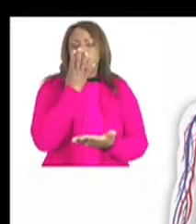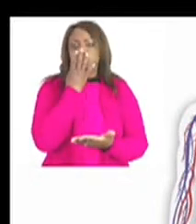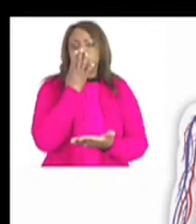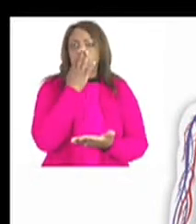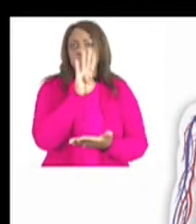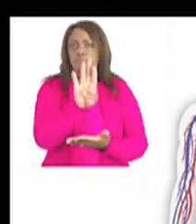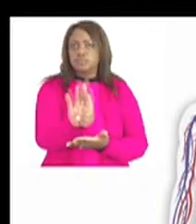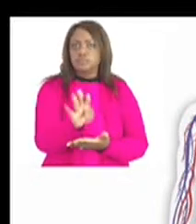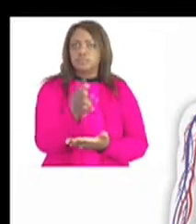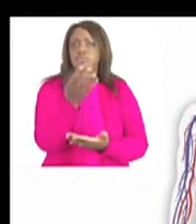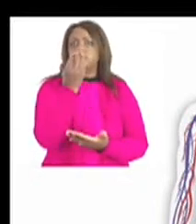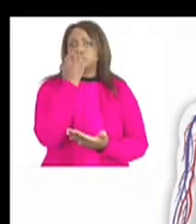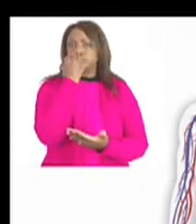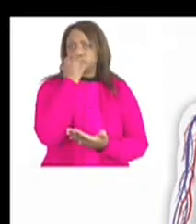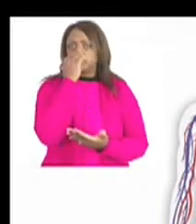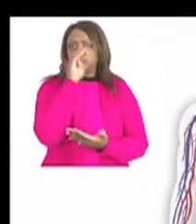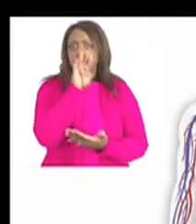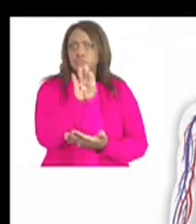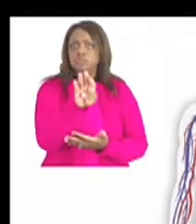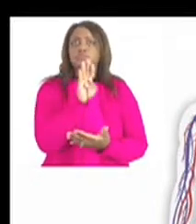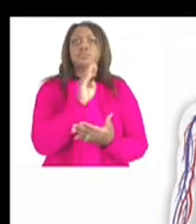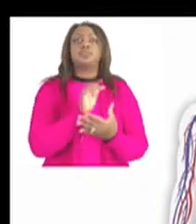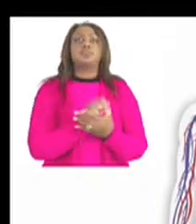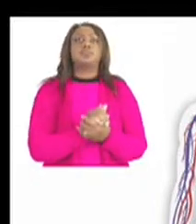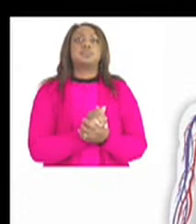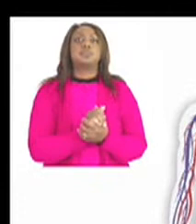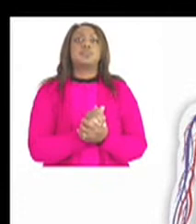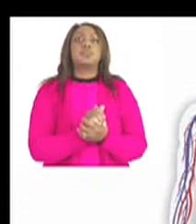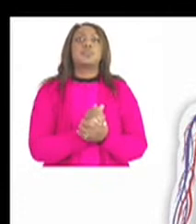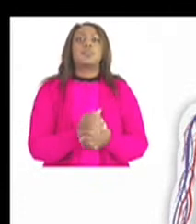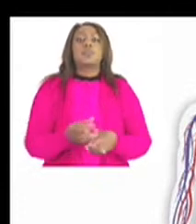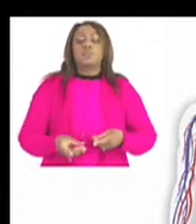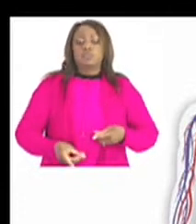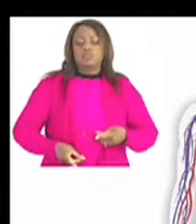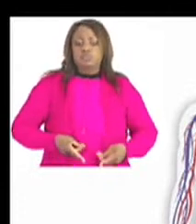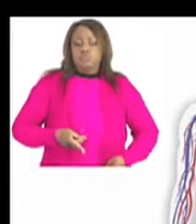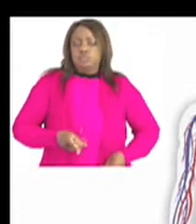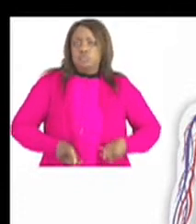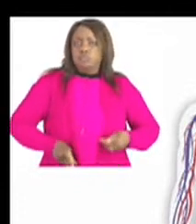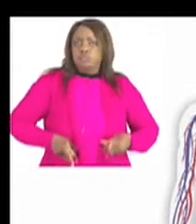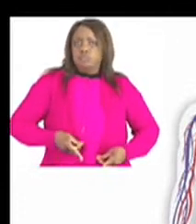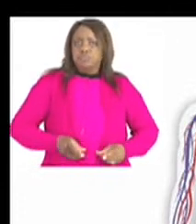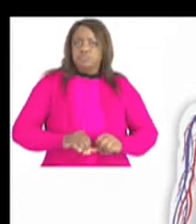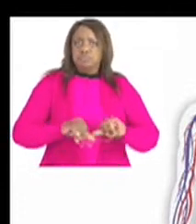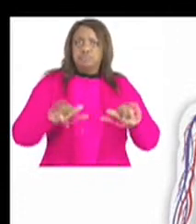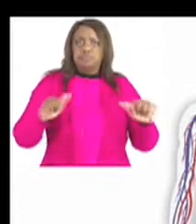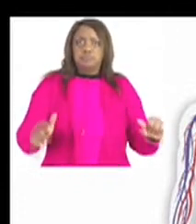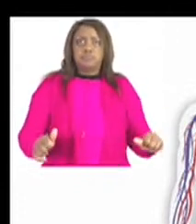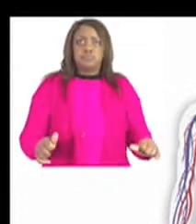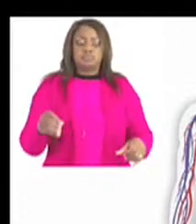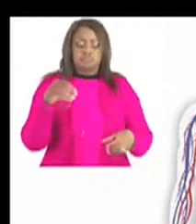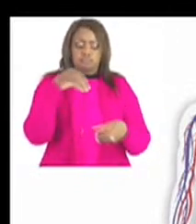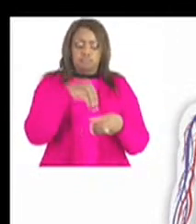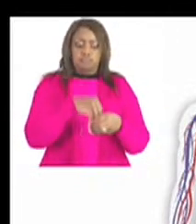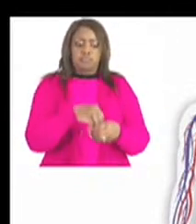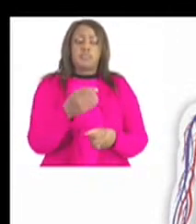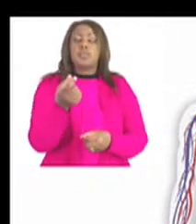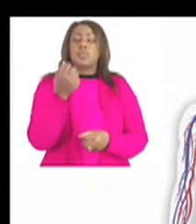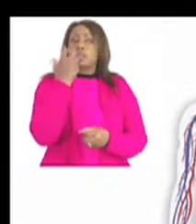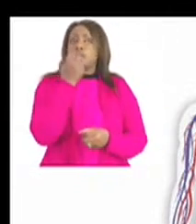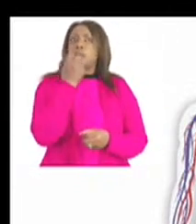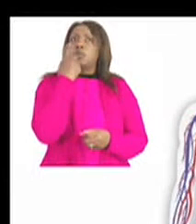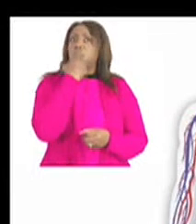and out the digestive system it's made up of the mouth